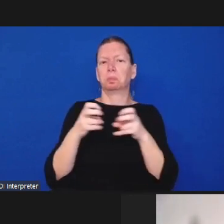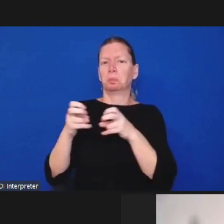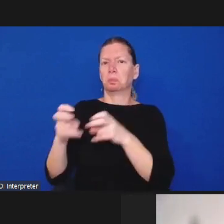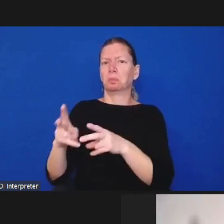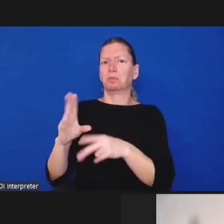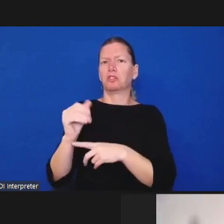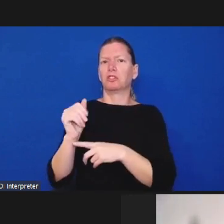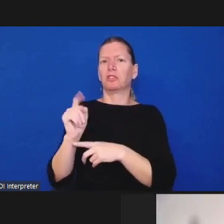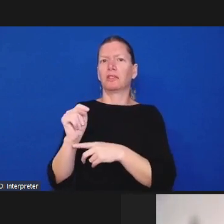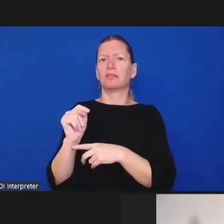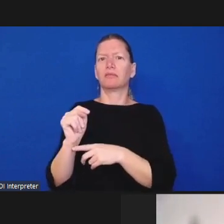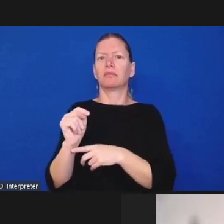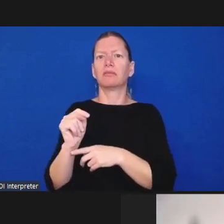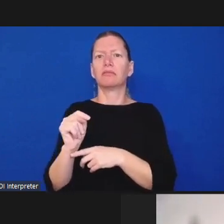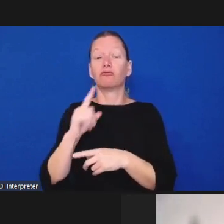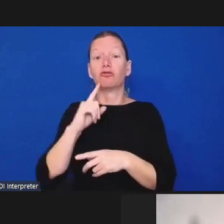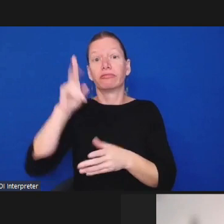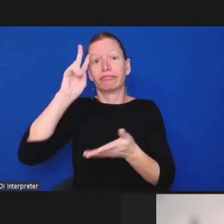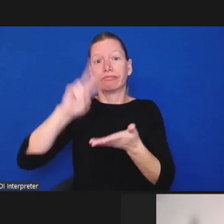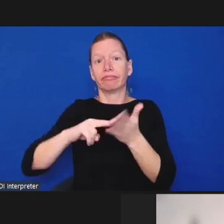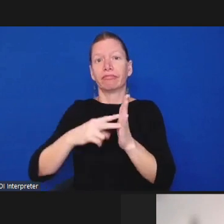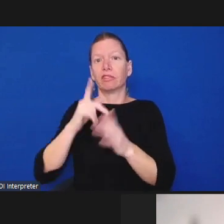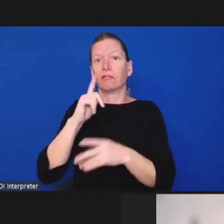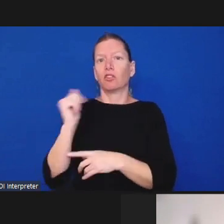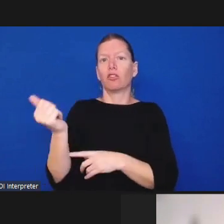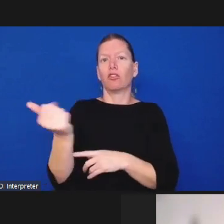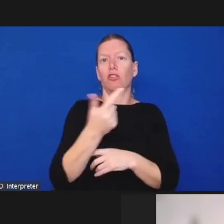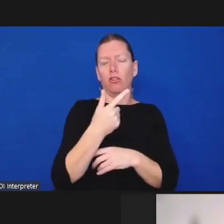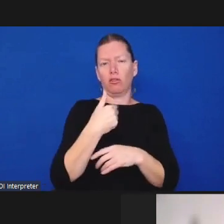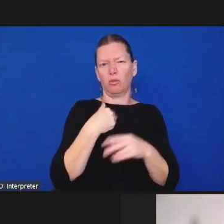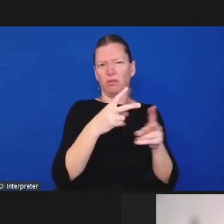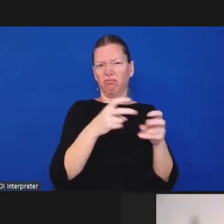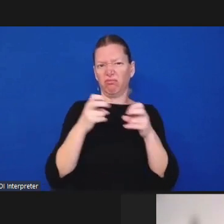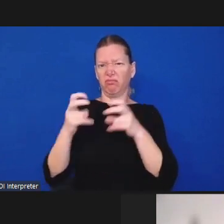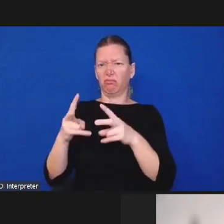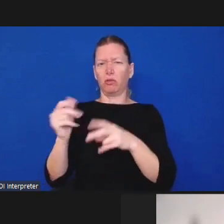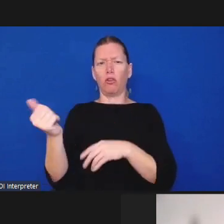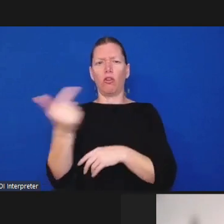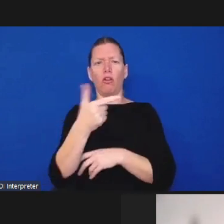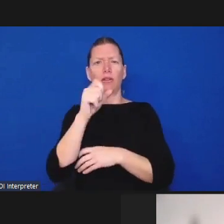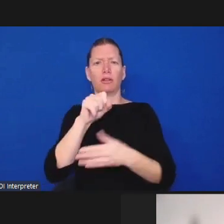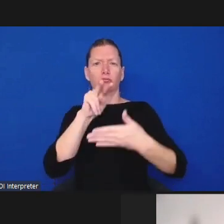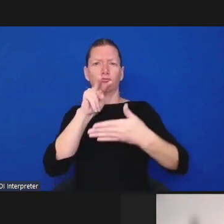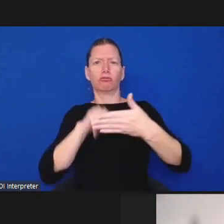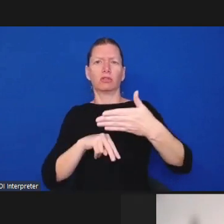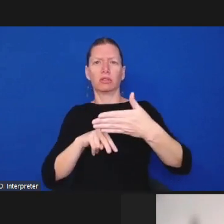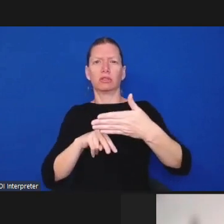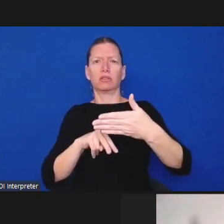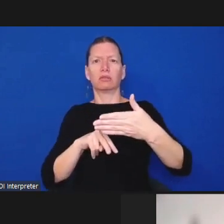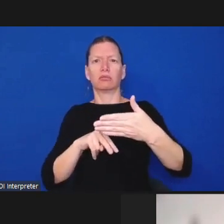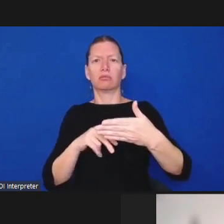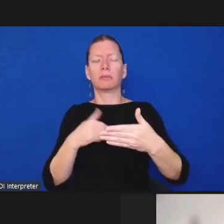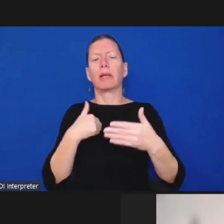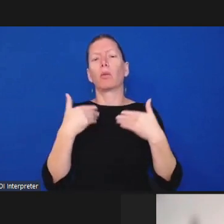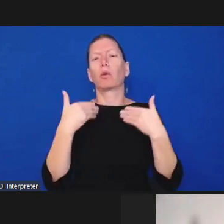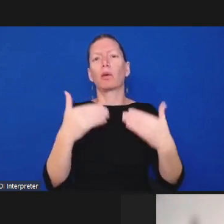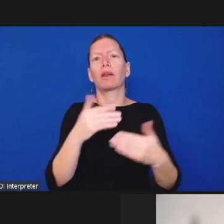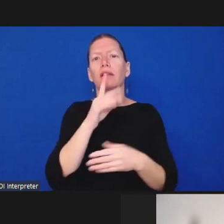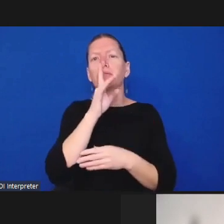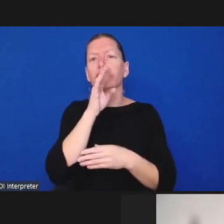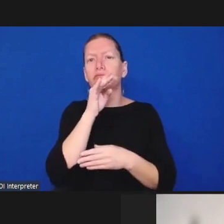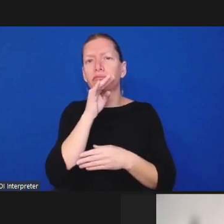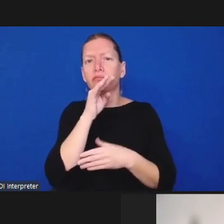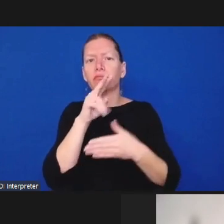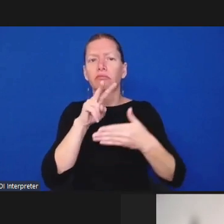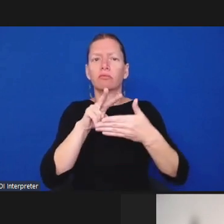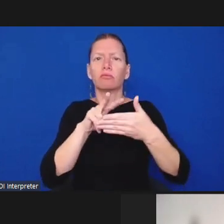so um and now i'll read it so i know that the chat doesn't work for everybody um as a former human rights commission member i'm sorry